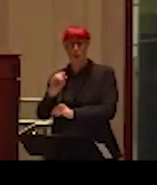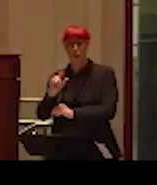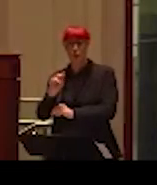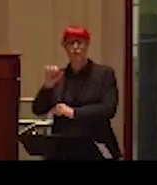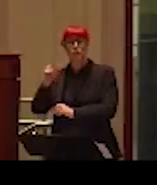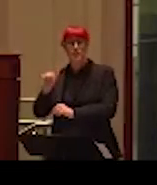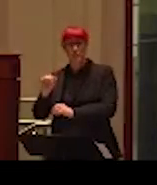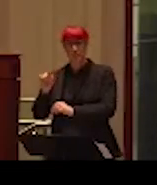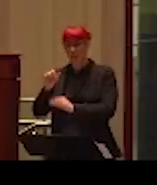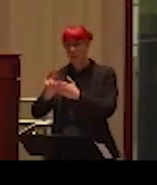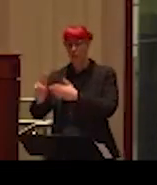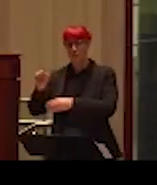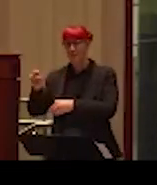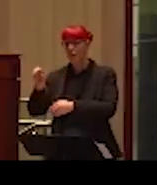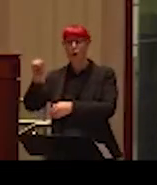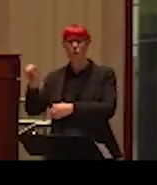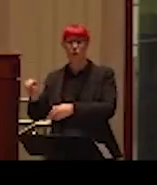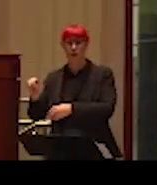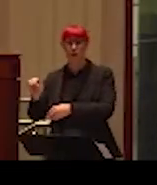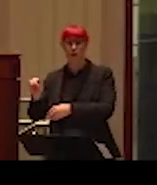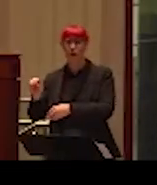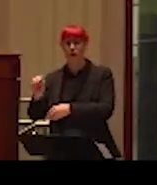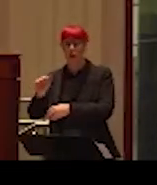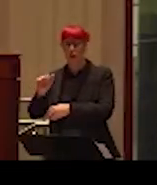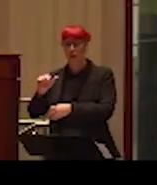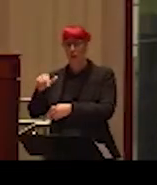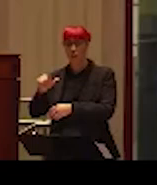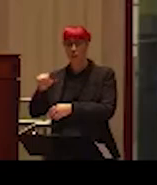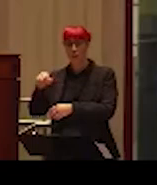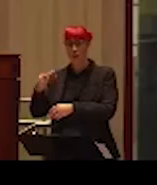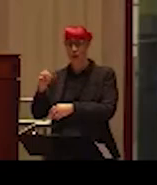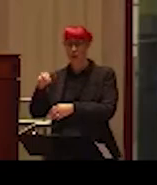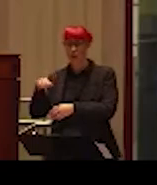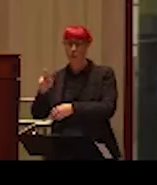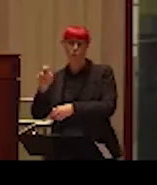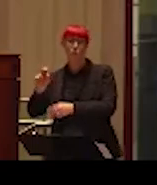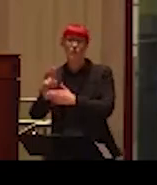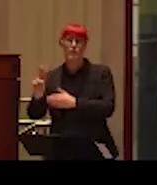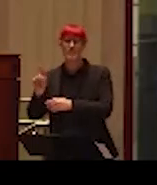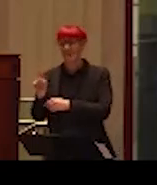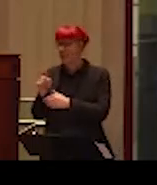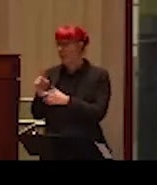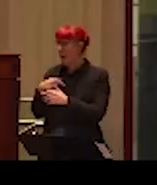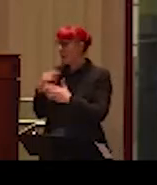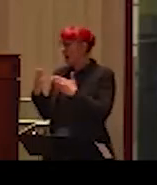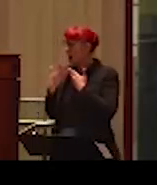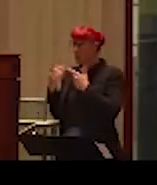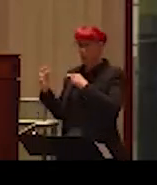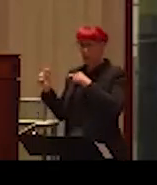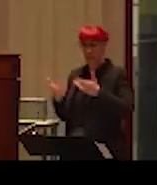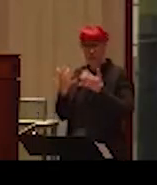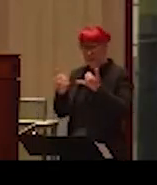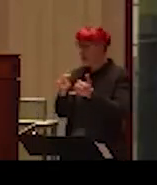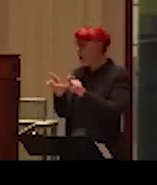I'm so glad to have you today. And I'm particularly happy to congratulate you on your new appointment